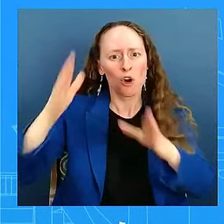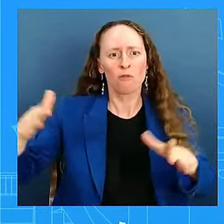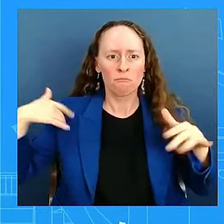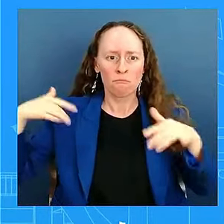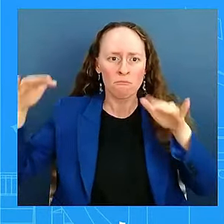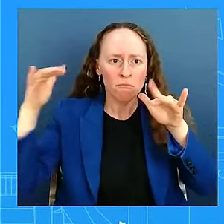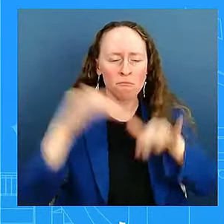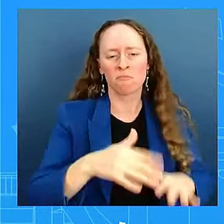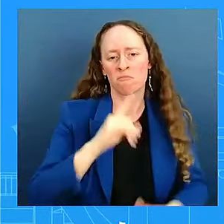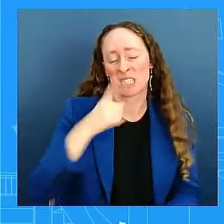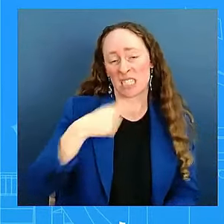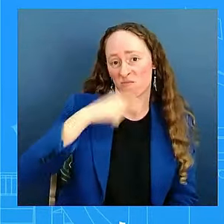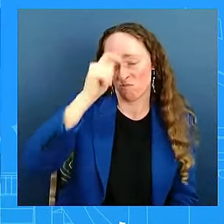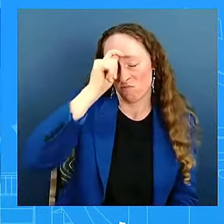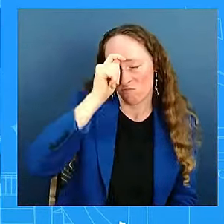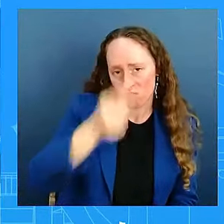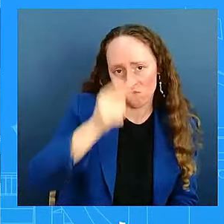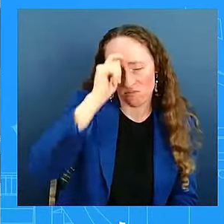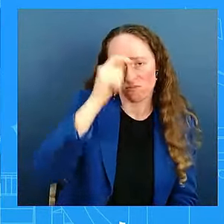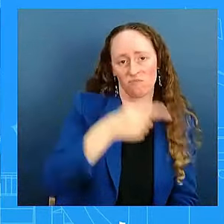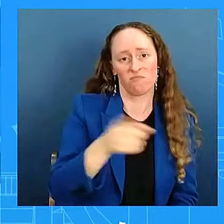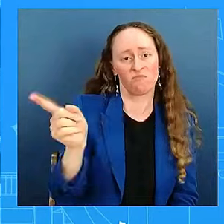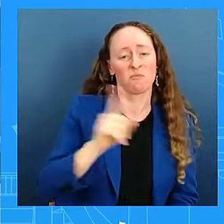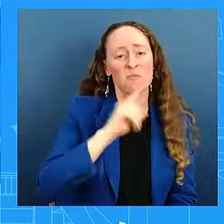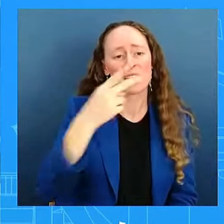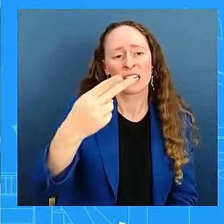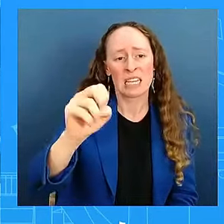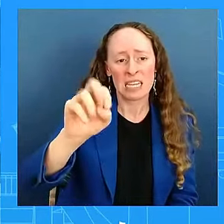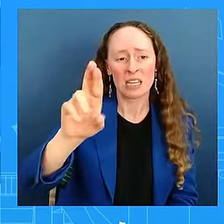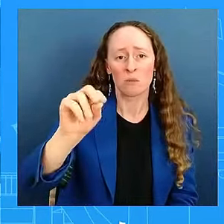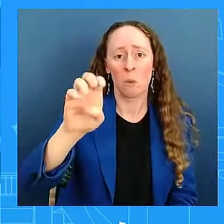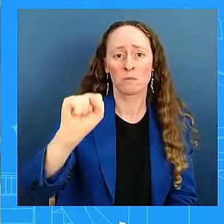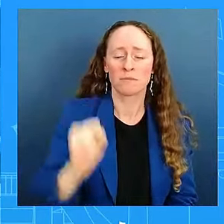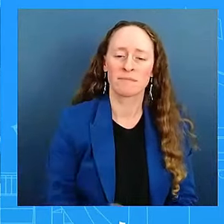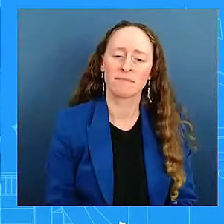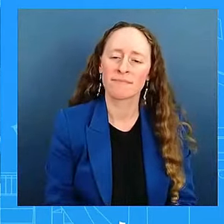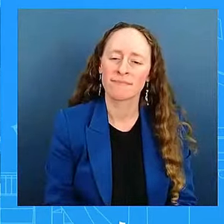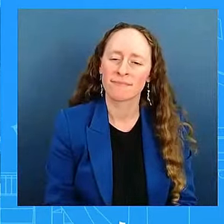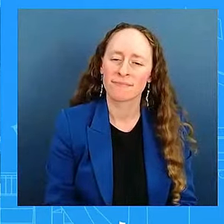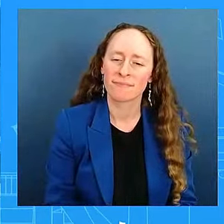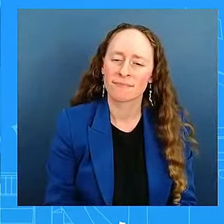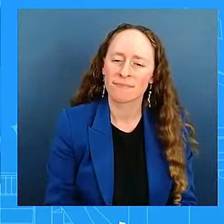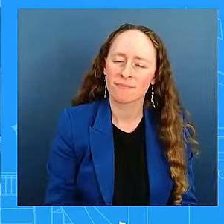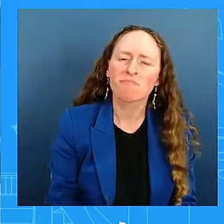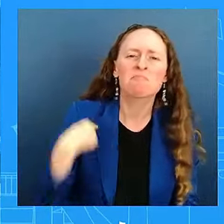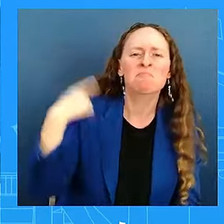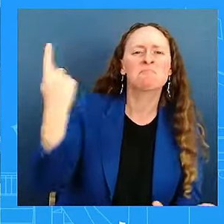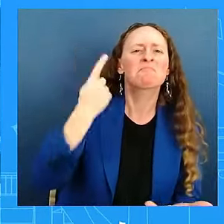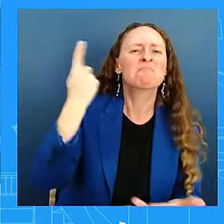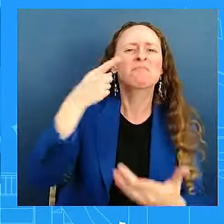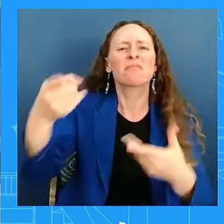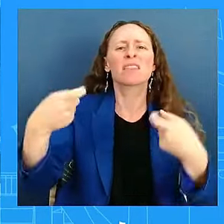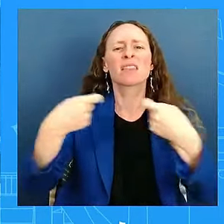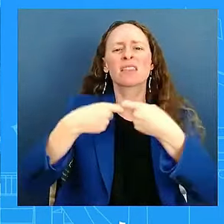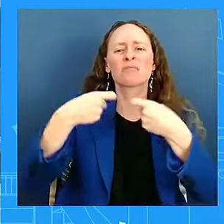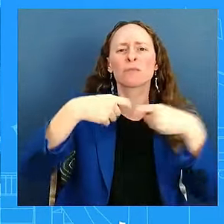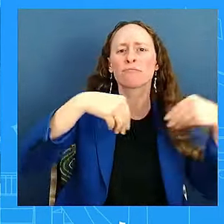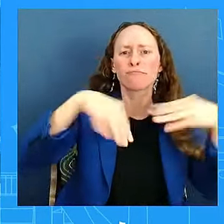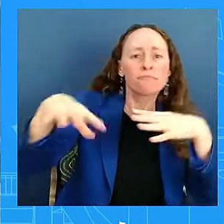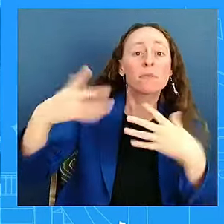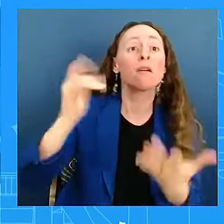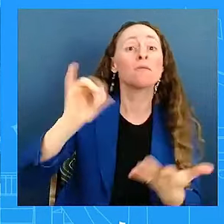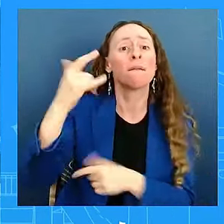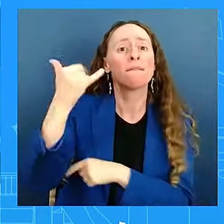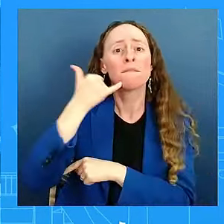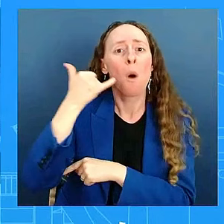for talking about electric power. I'm curious about the status of cell phone service, as the Associated Press is hearing reports that people are